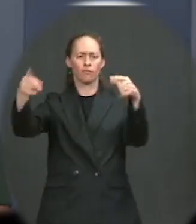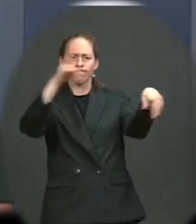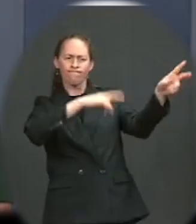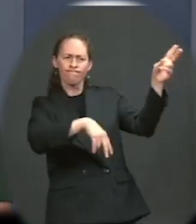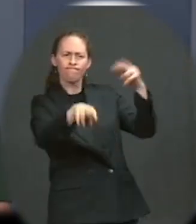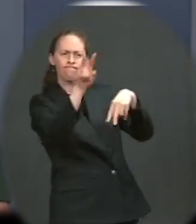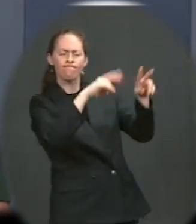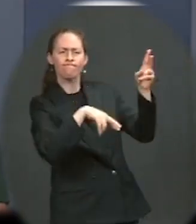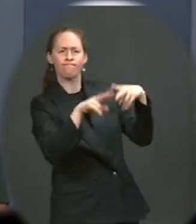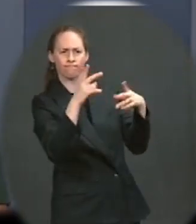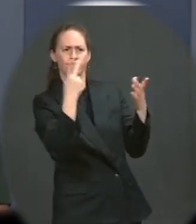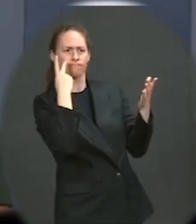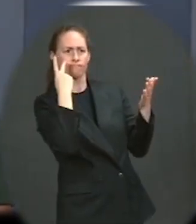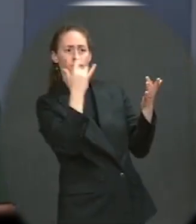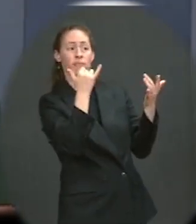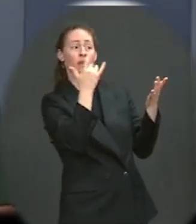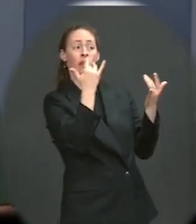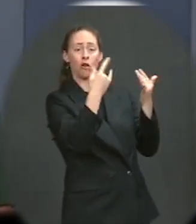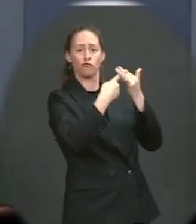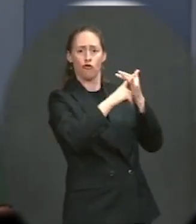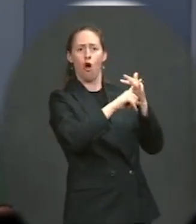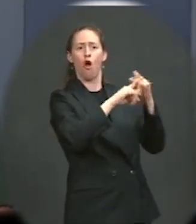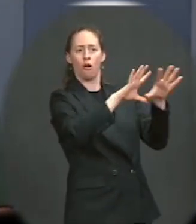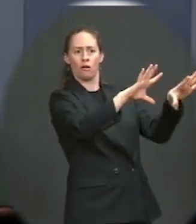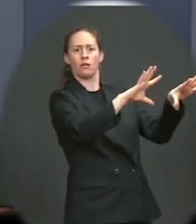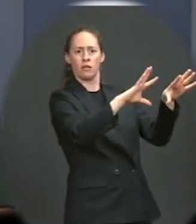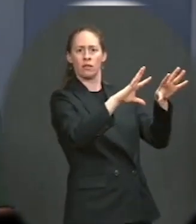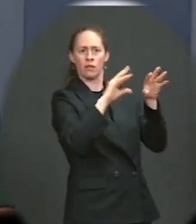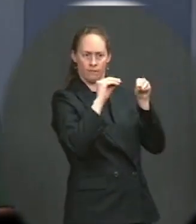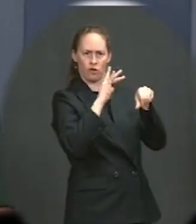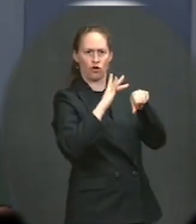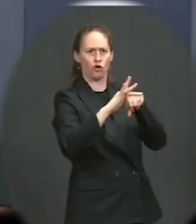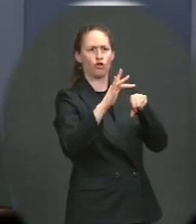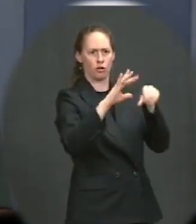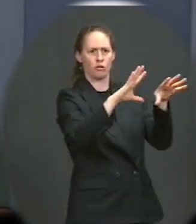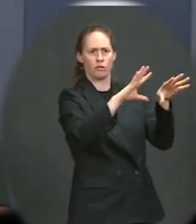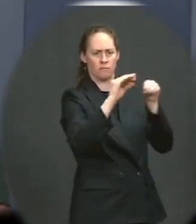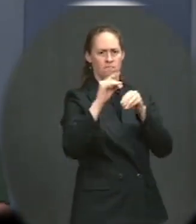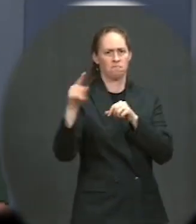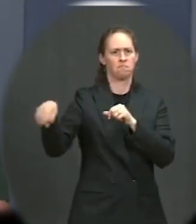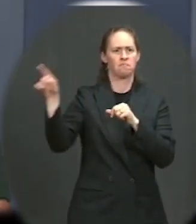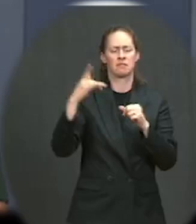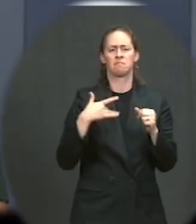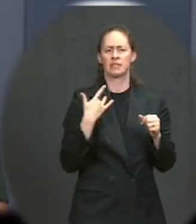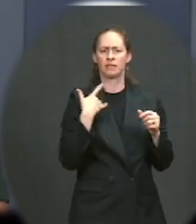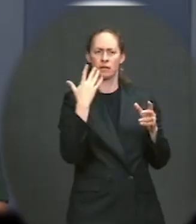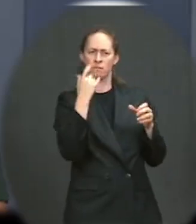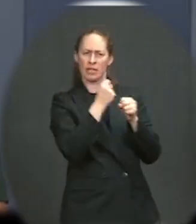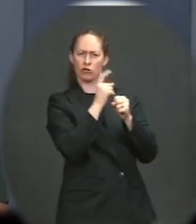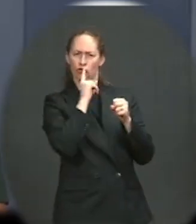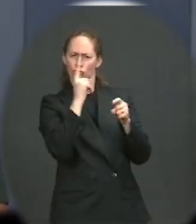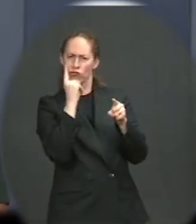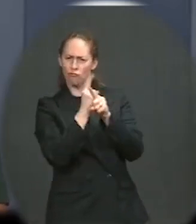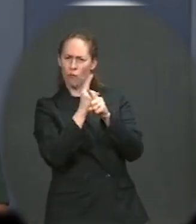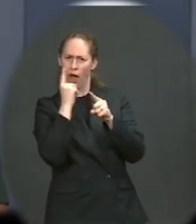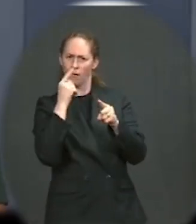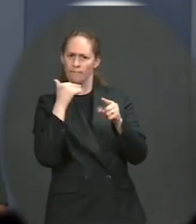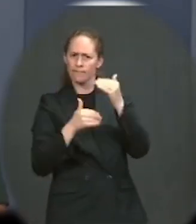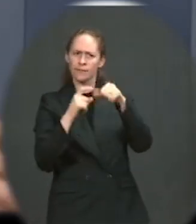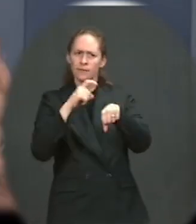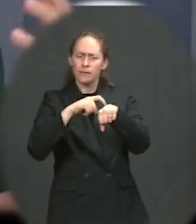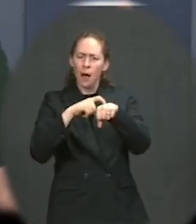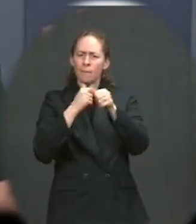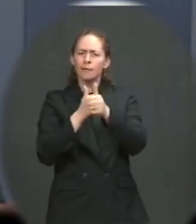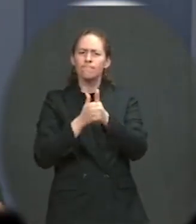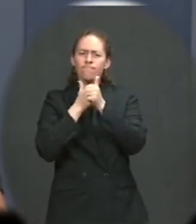and doing that at a pace that, in their view, will ensure their safety and ensure we are doing it in a way that's effective